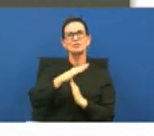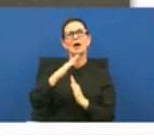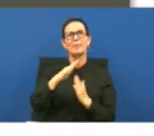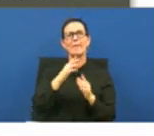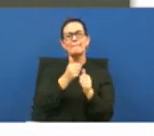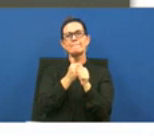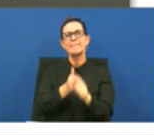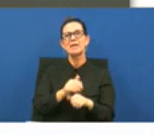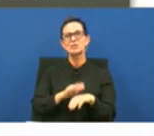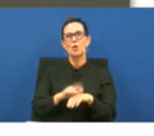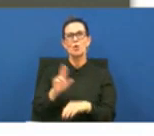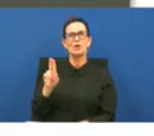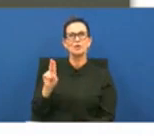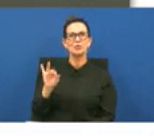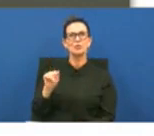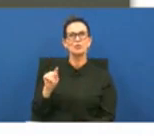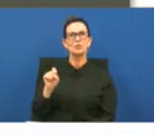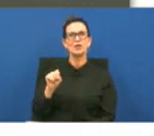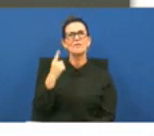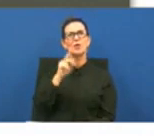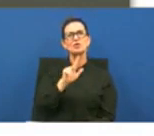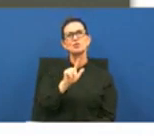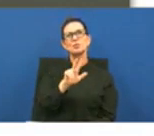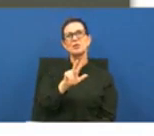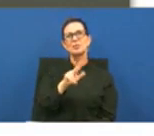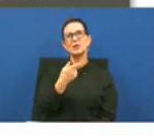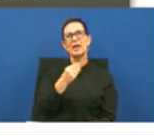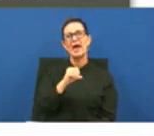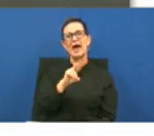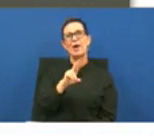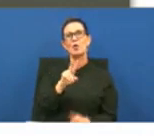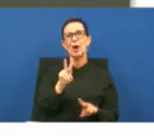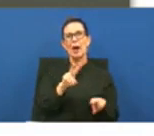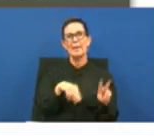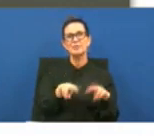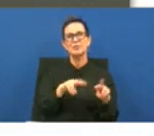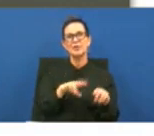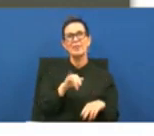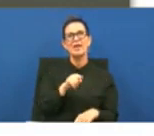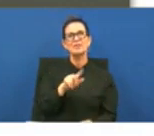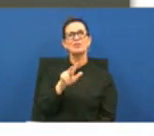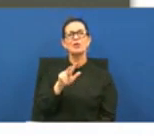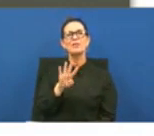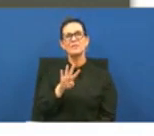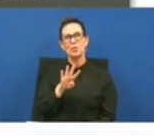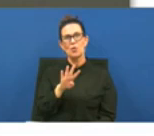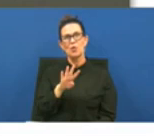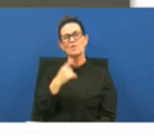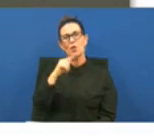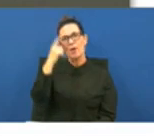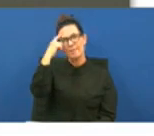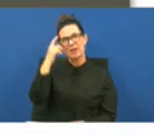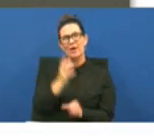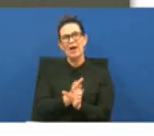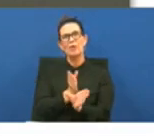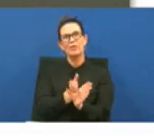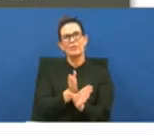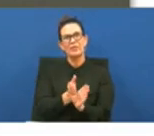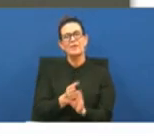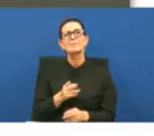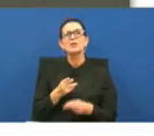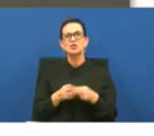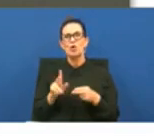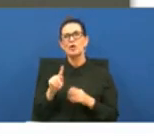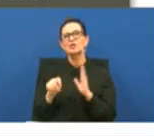unit for the 23-hour observation unit number one is 34 at our short-term psychiatric which means they were